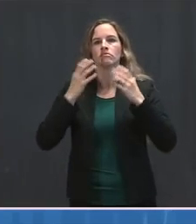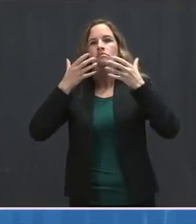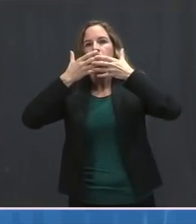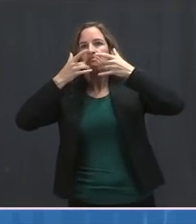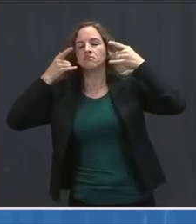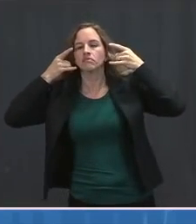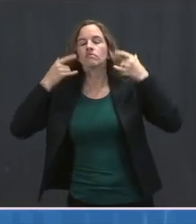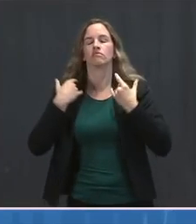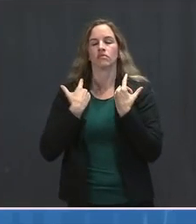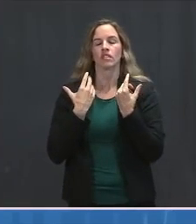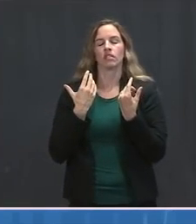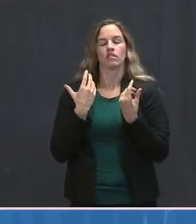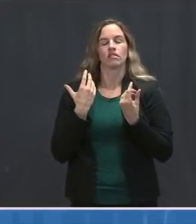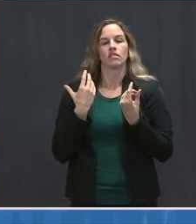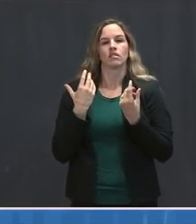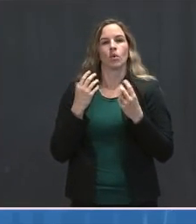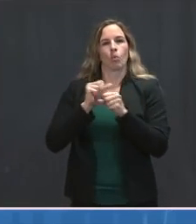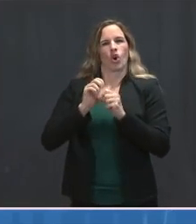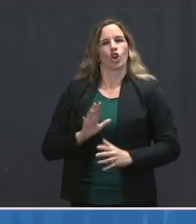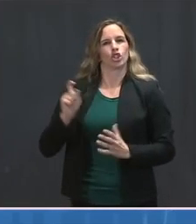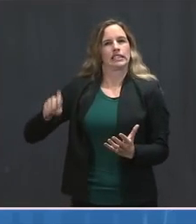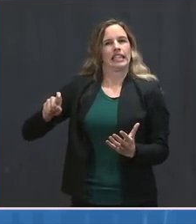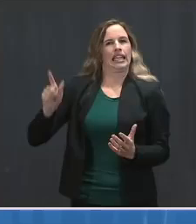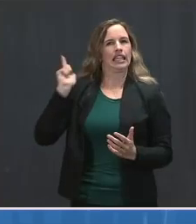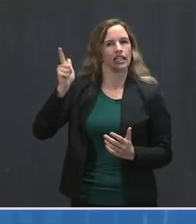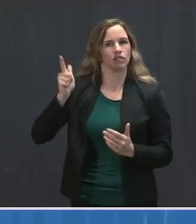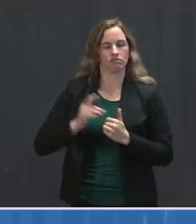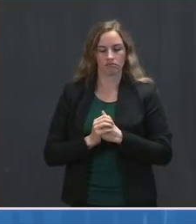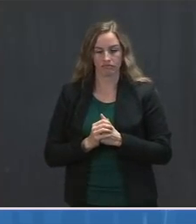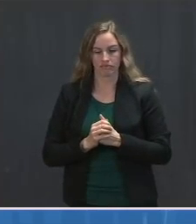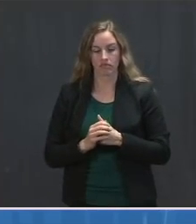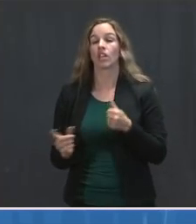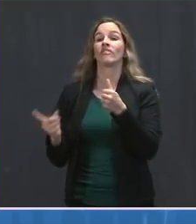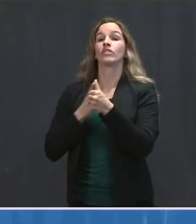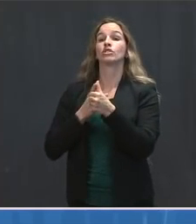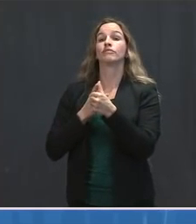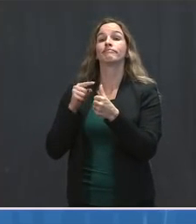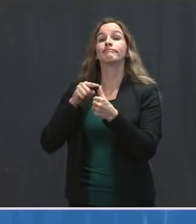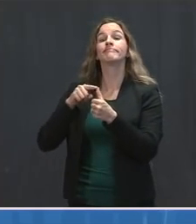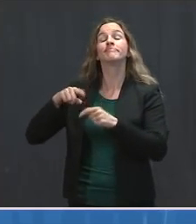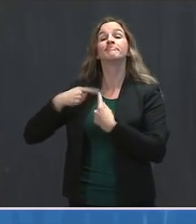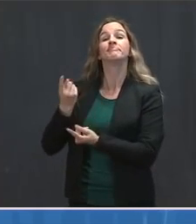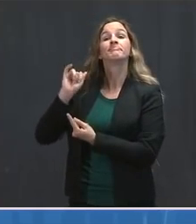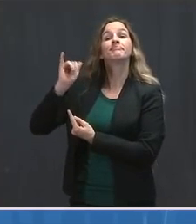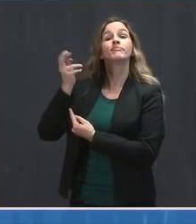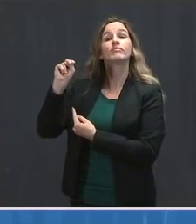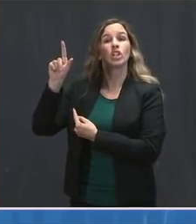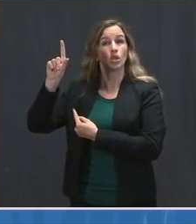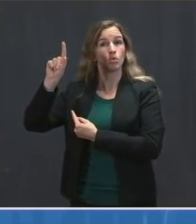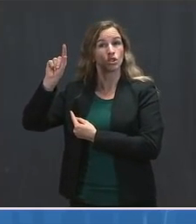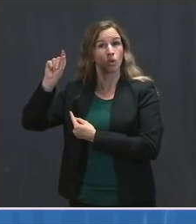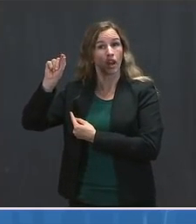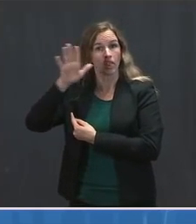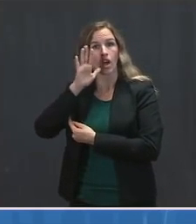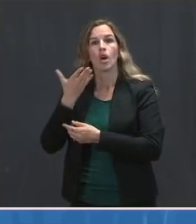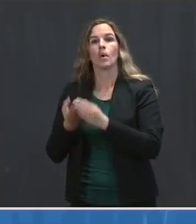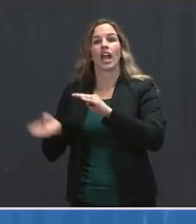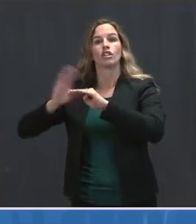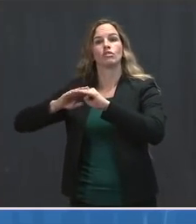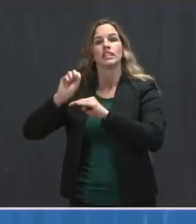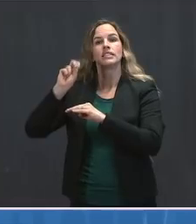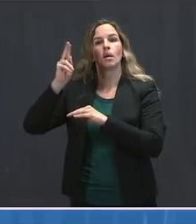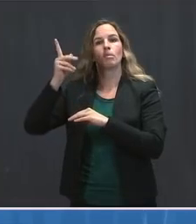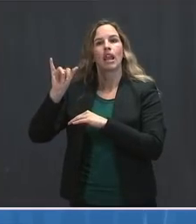start with increasing vaccine production. Since January 20th, we've increased the vaccine supply we are providing the states by over 20%.